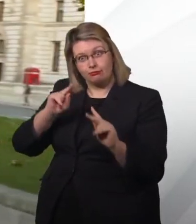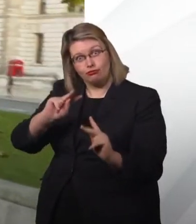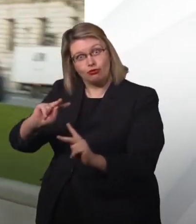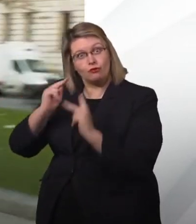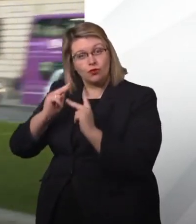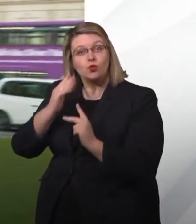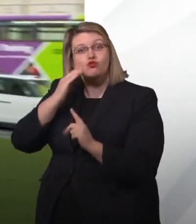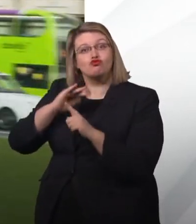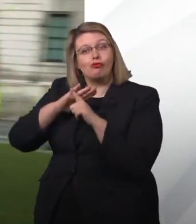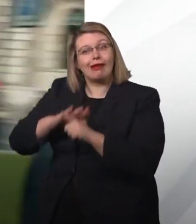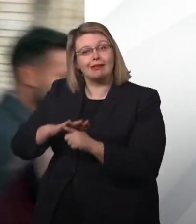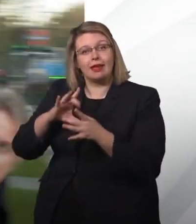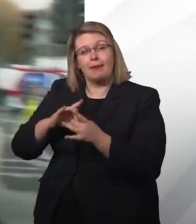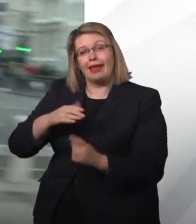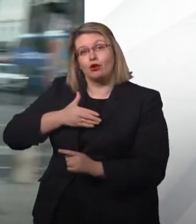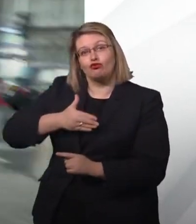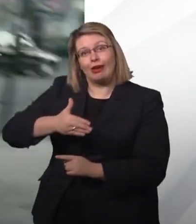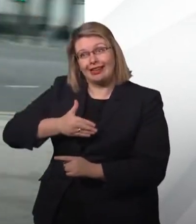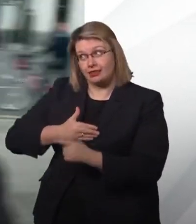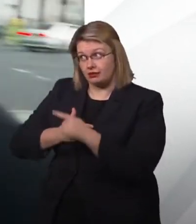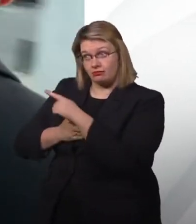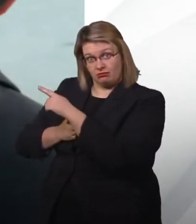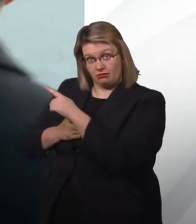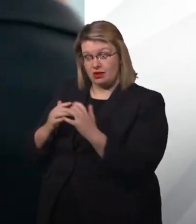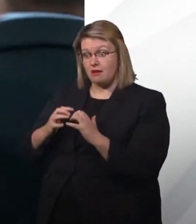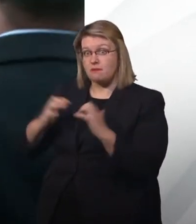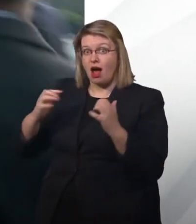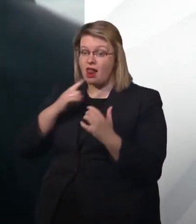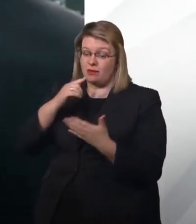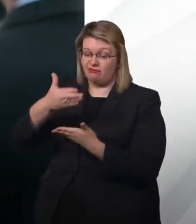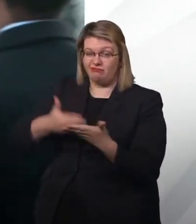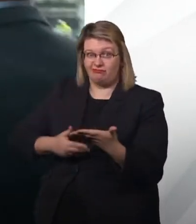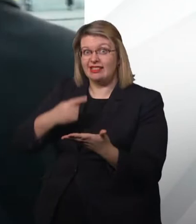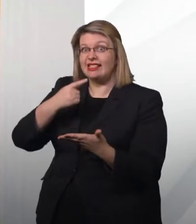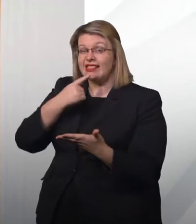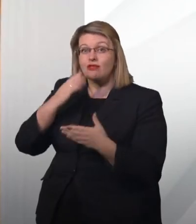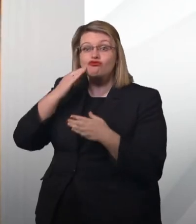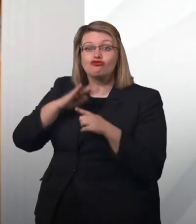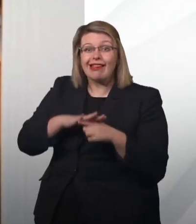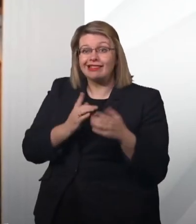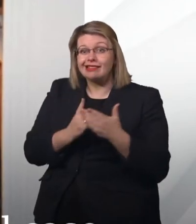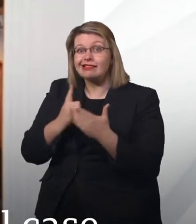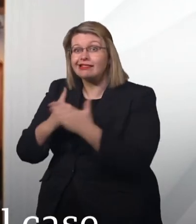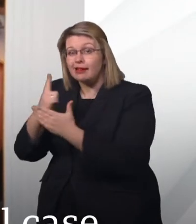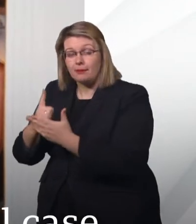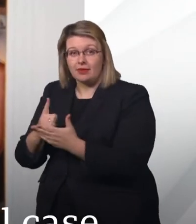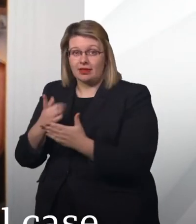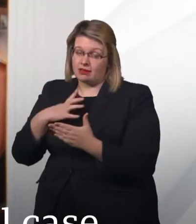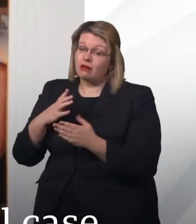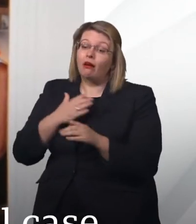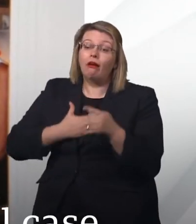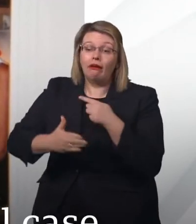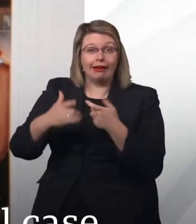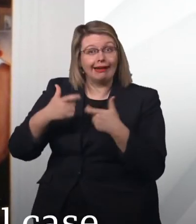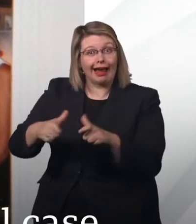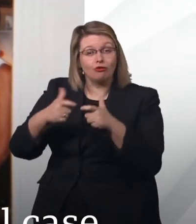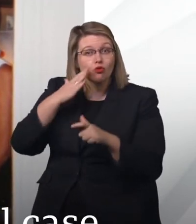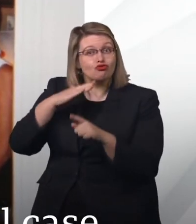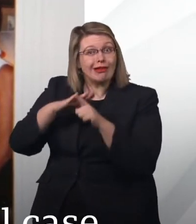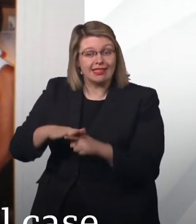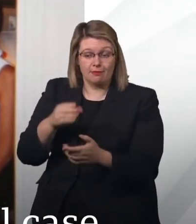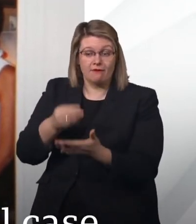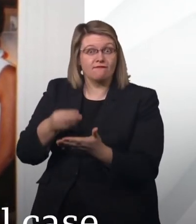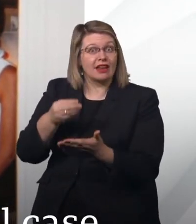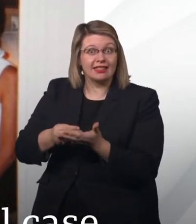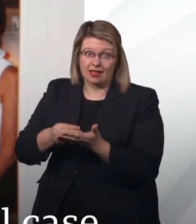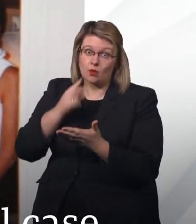for the sport should be limited until there's progress on eliminating racism. And Virginia Giuffre, who's bringing